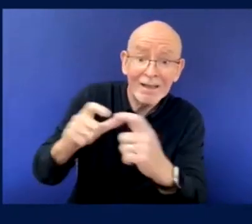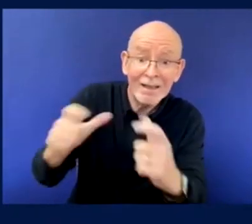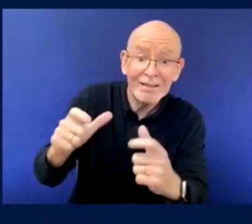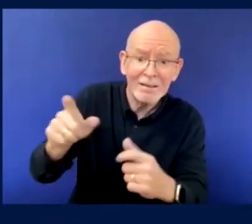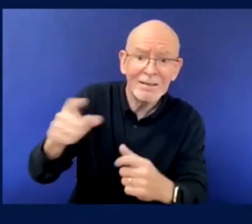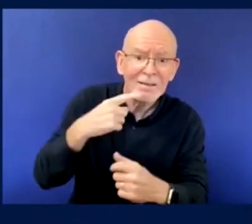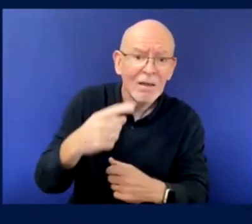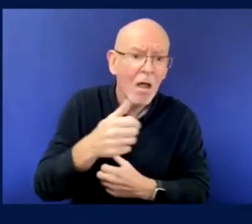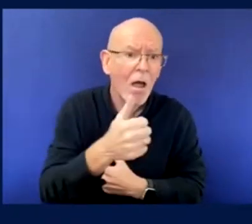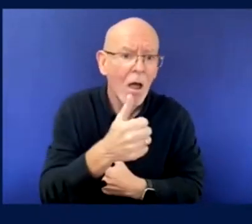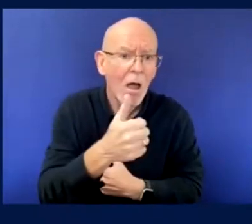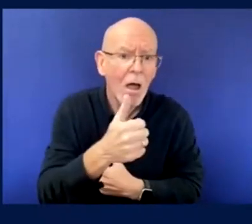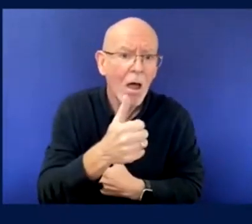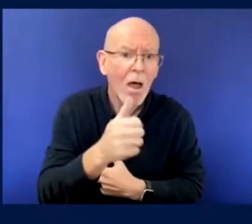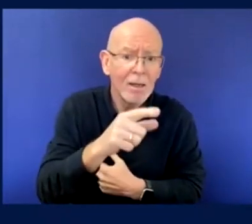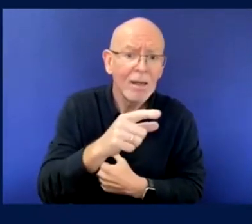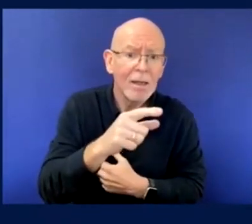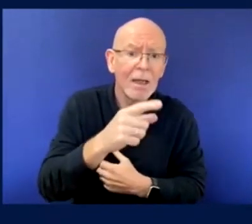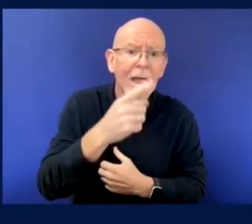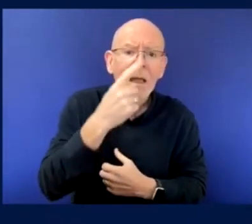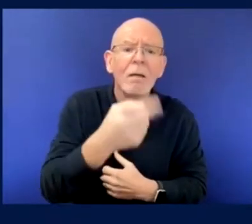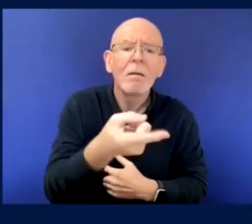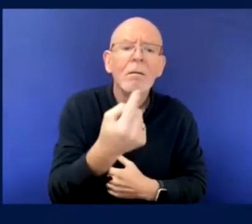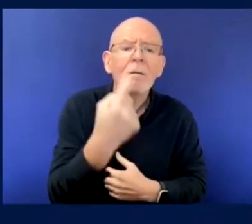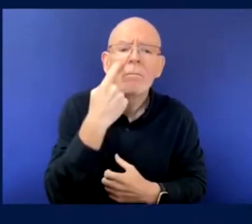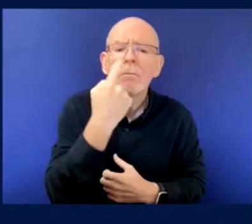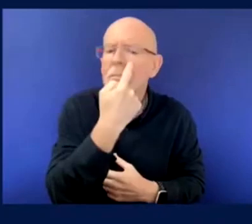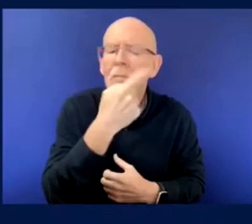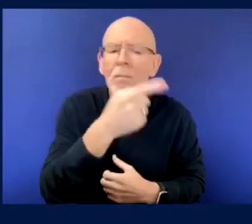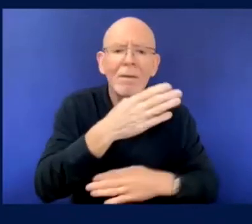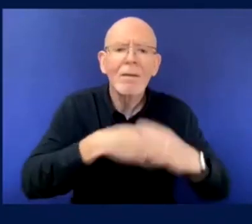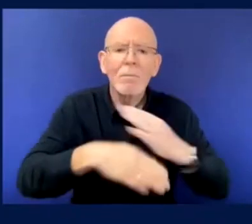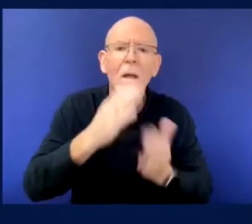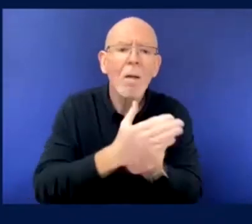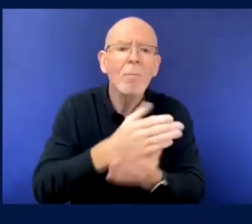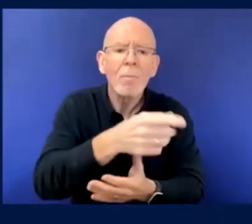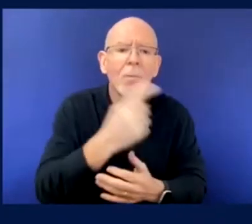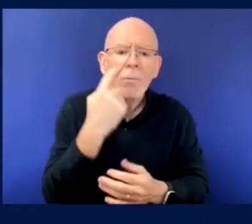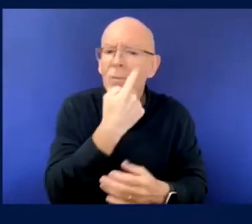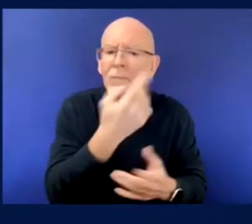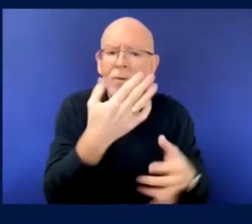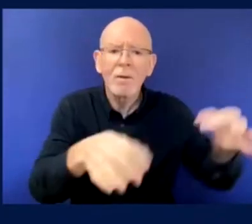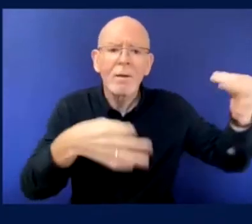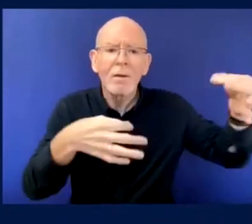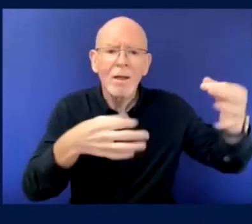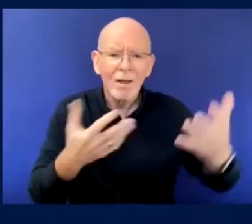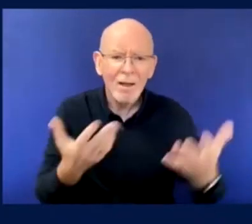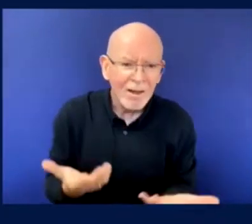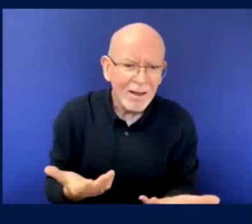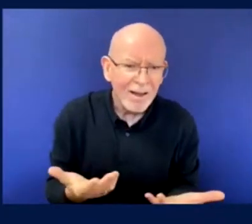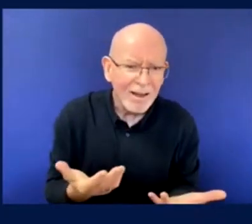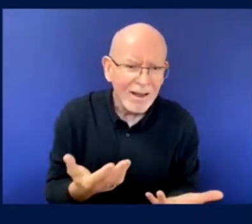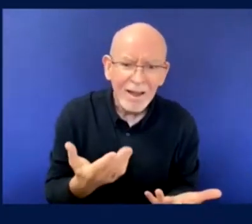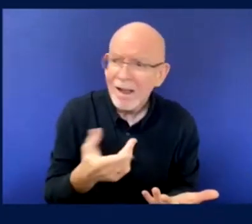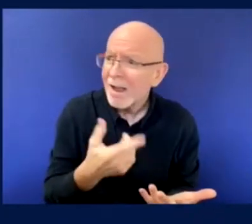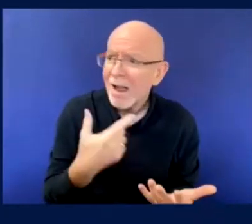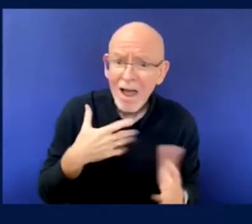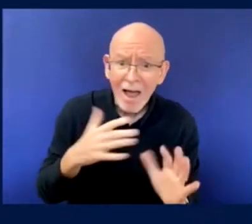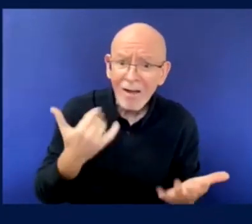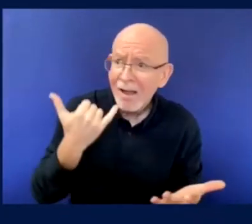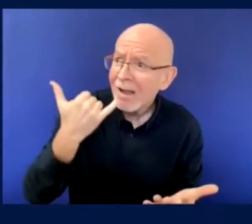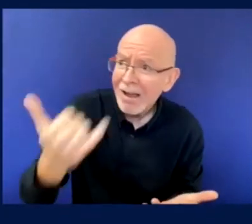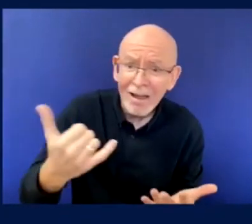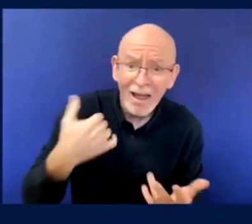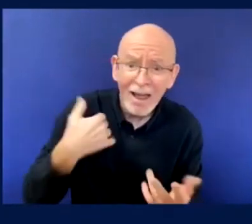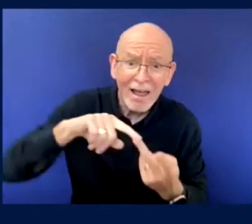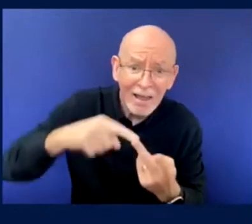Um, whereas other supporters can, you know, just go on the website, click a few buttons and get their tickets. So I would say, you know, maybe streamline the